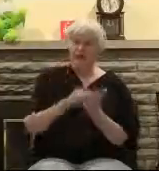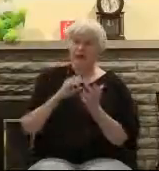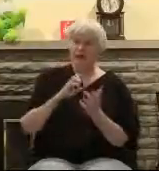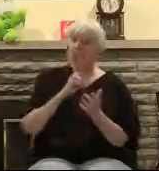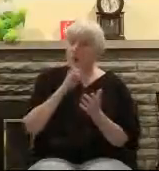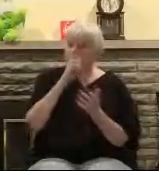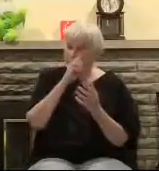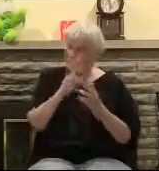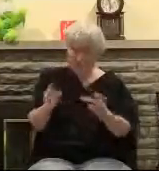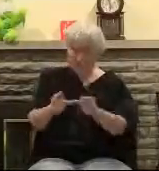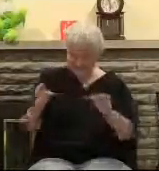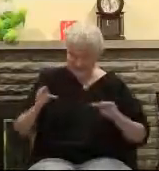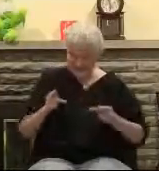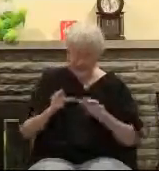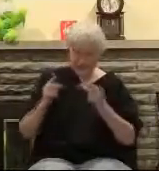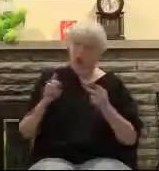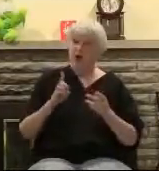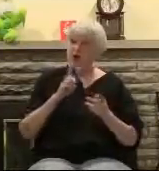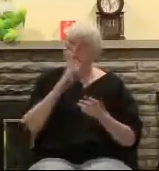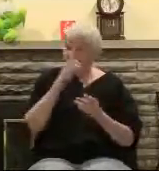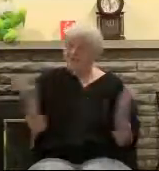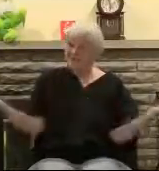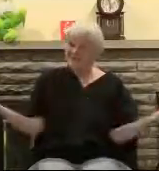It's a real place. A real event happened there.